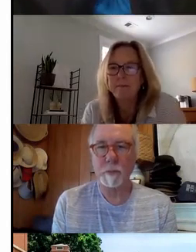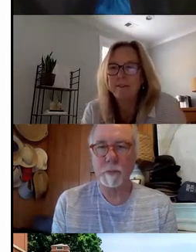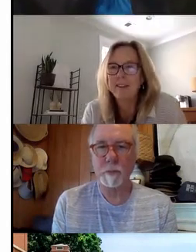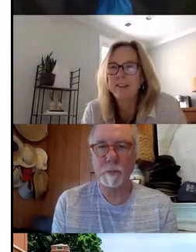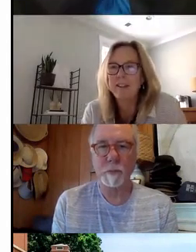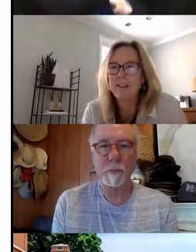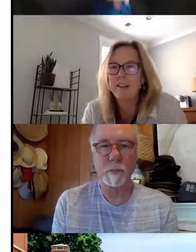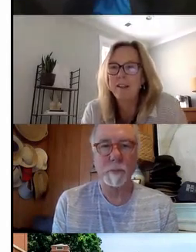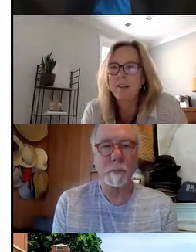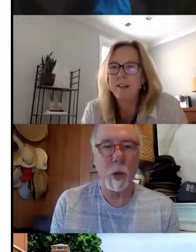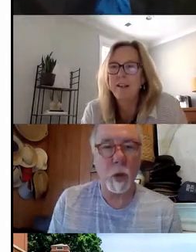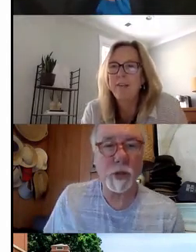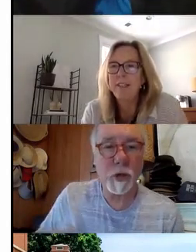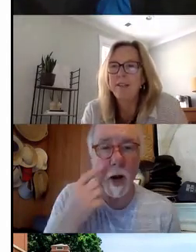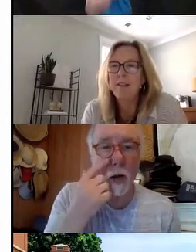think I skipped over that.